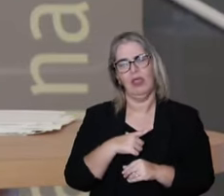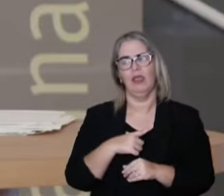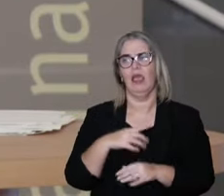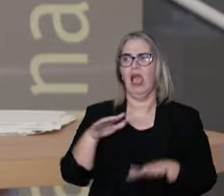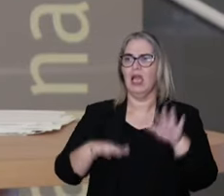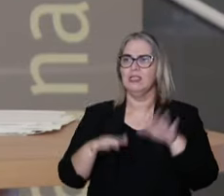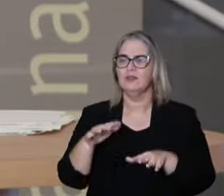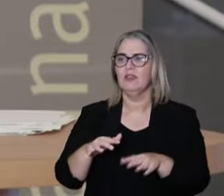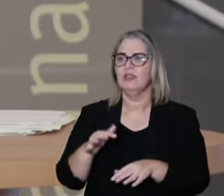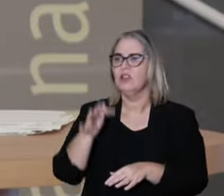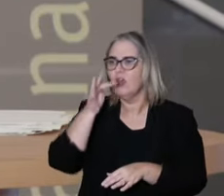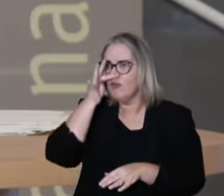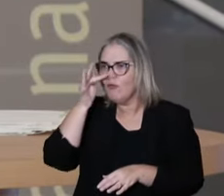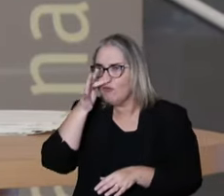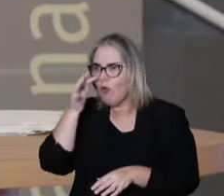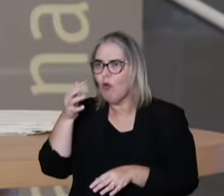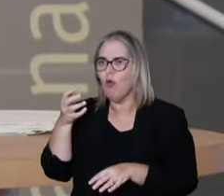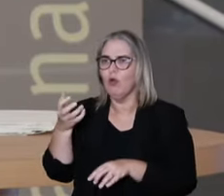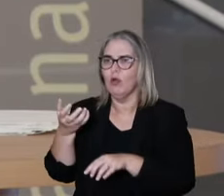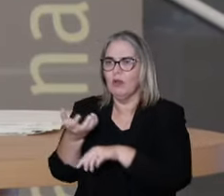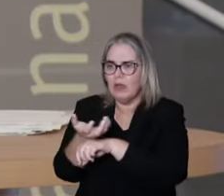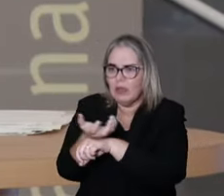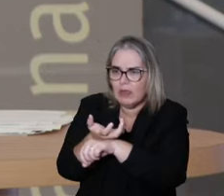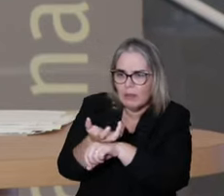A formula, we have different plants.